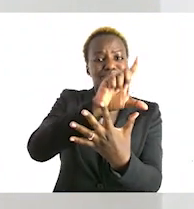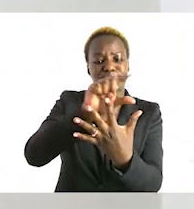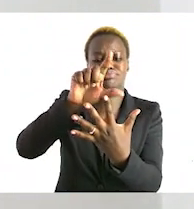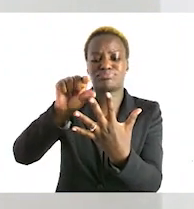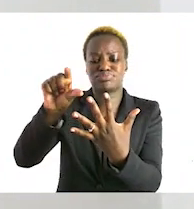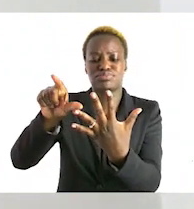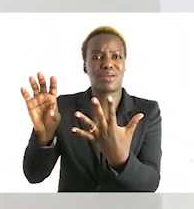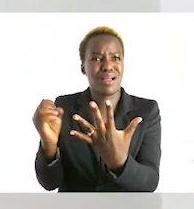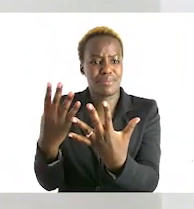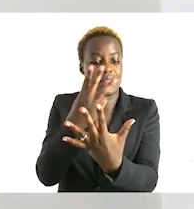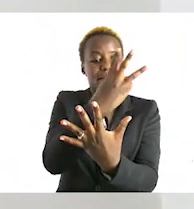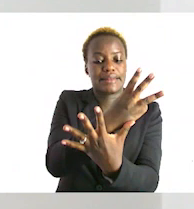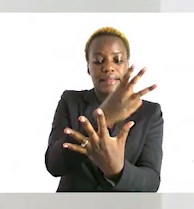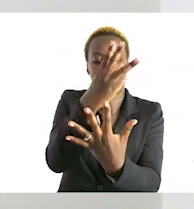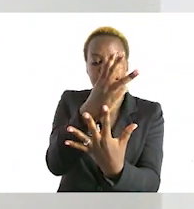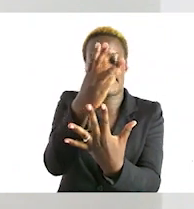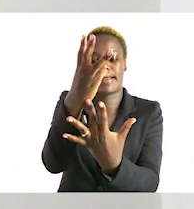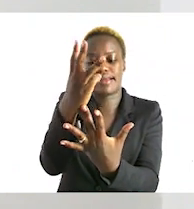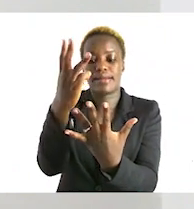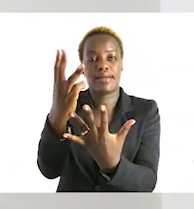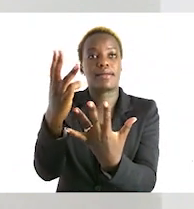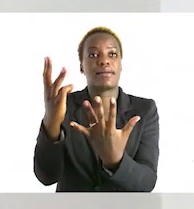comes in each of these boxes